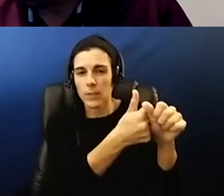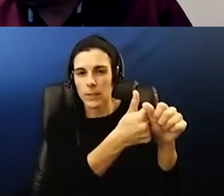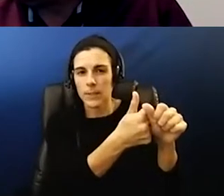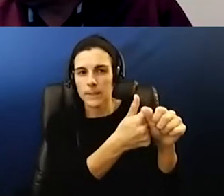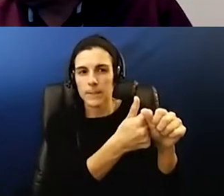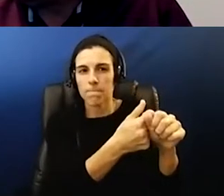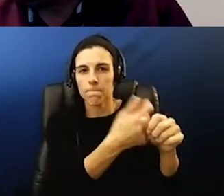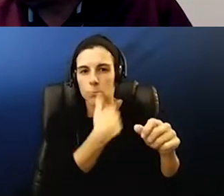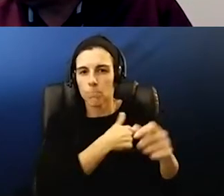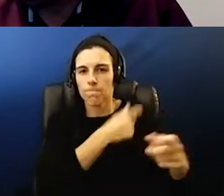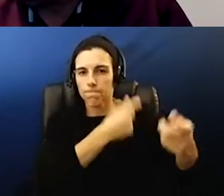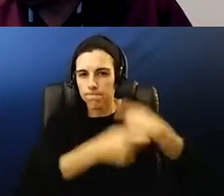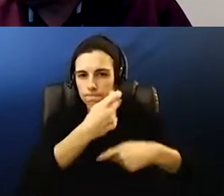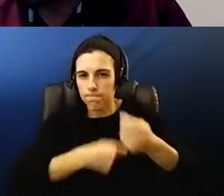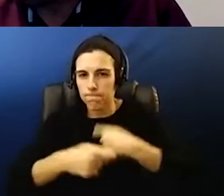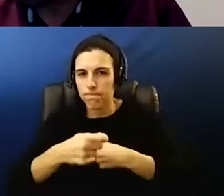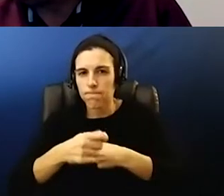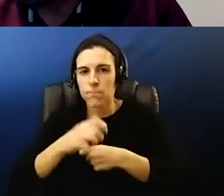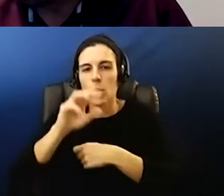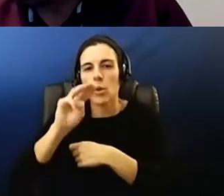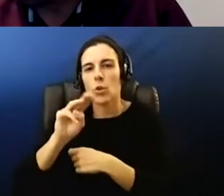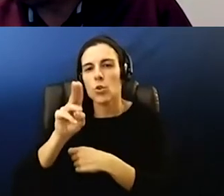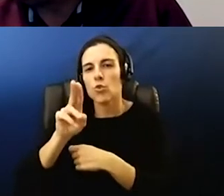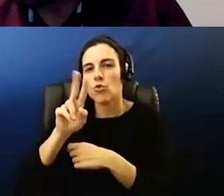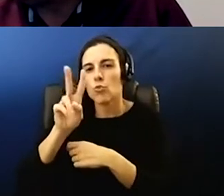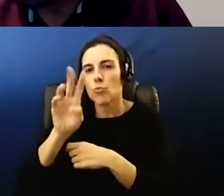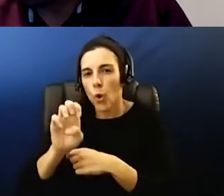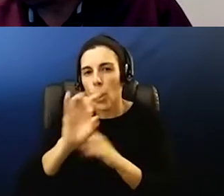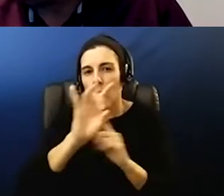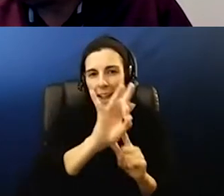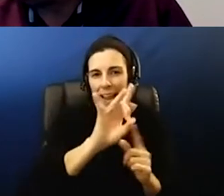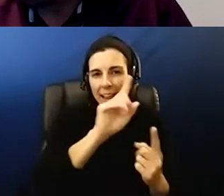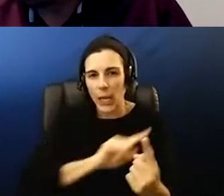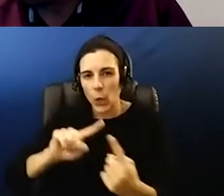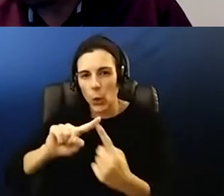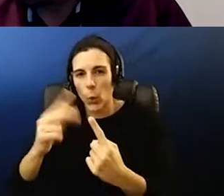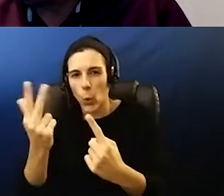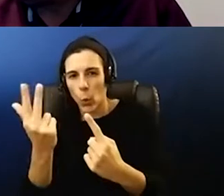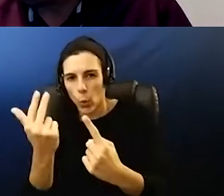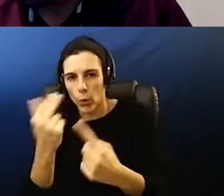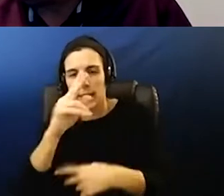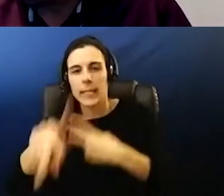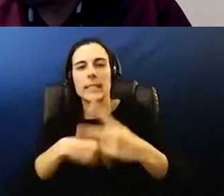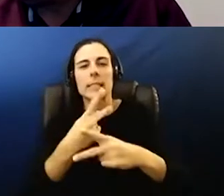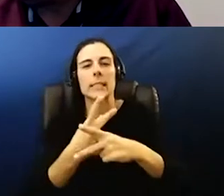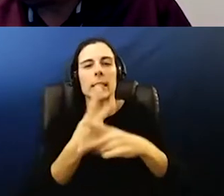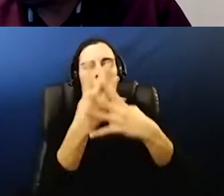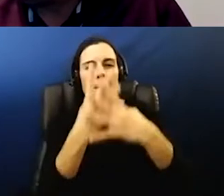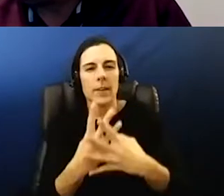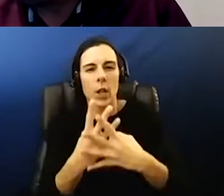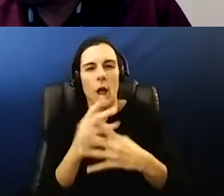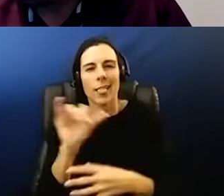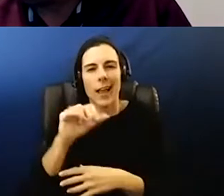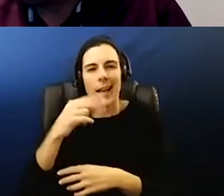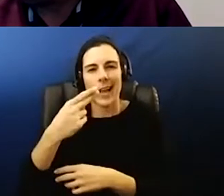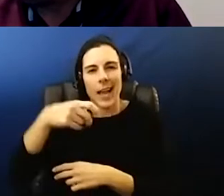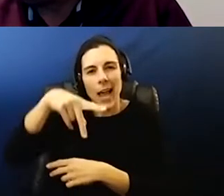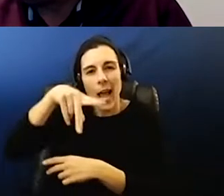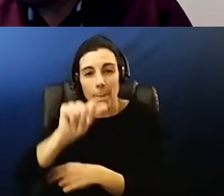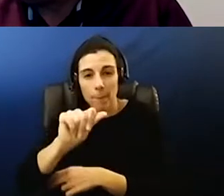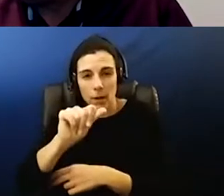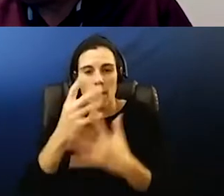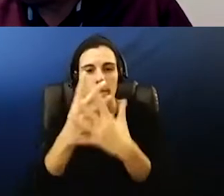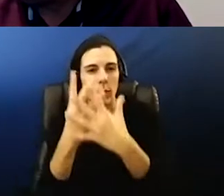we have between merv 8 to merv 13 which is a type of filter um and think of like hepa filter we also have hepa